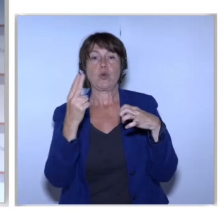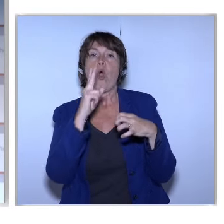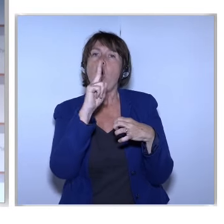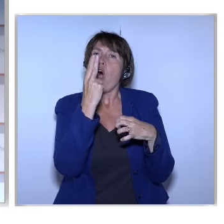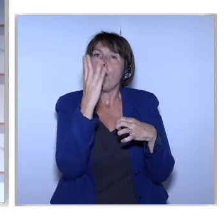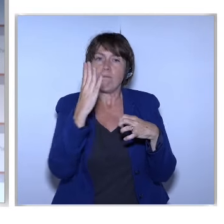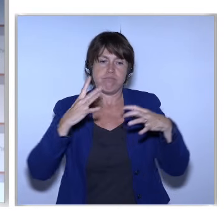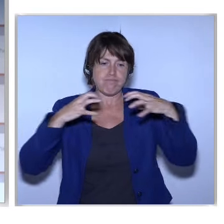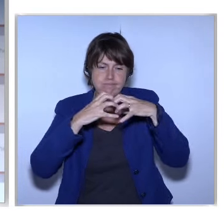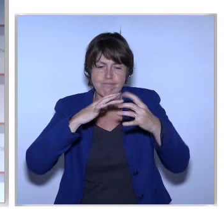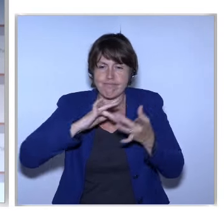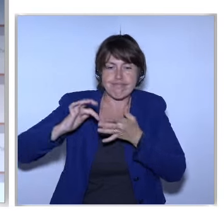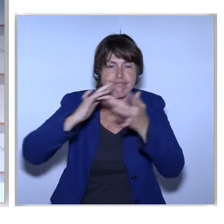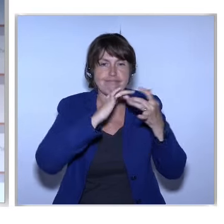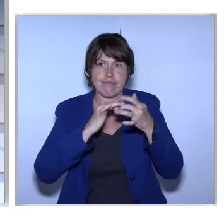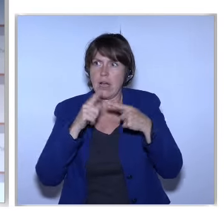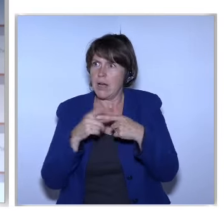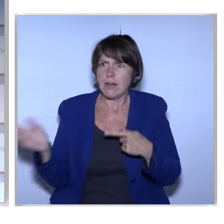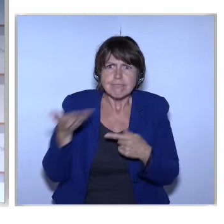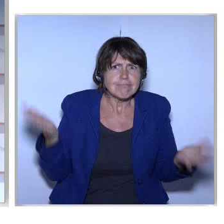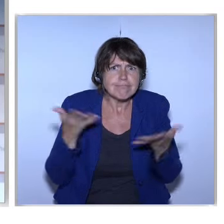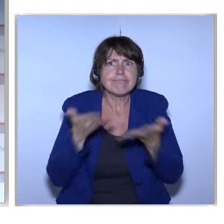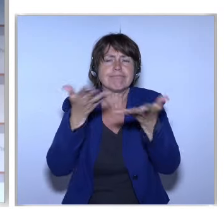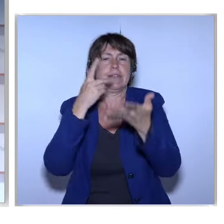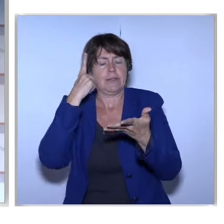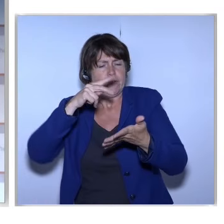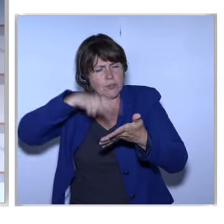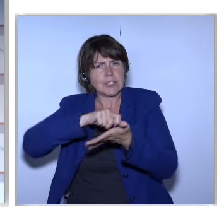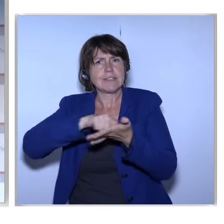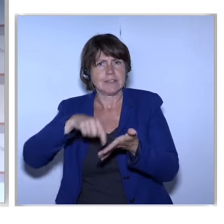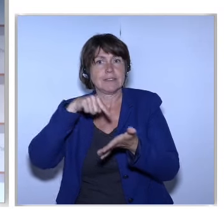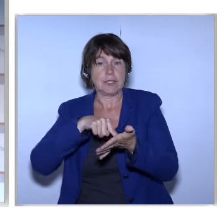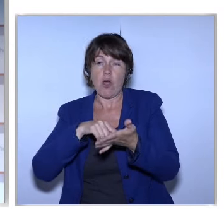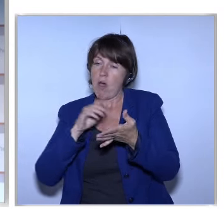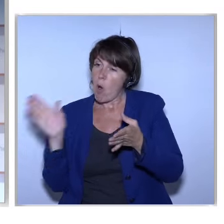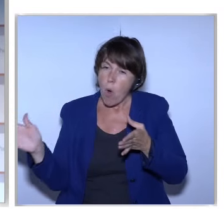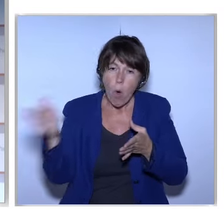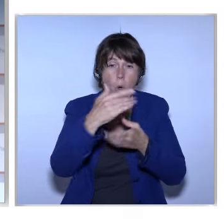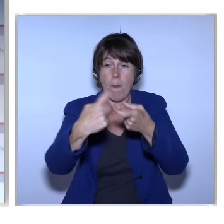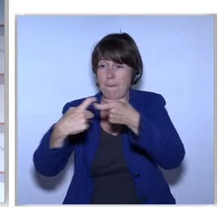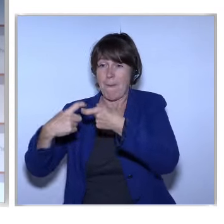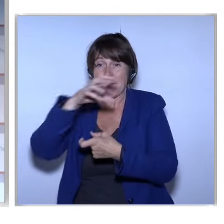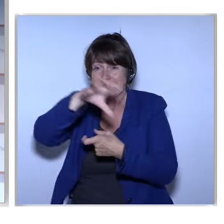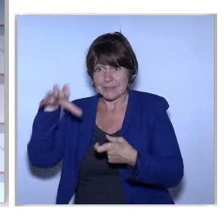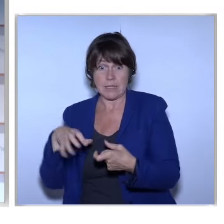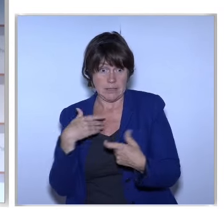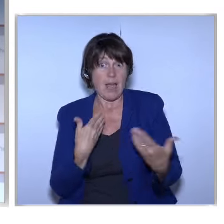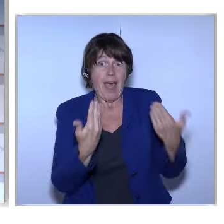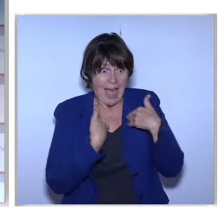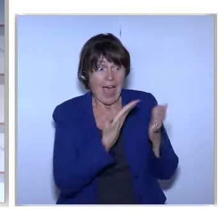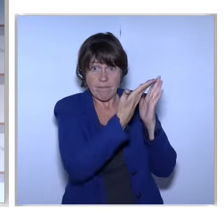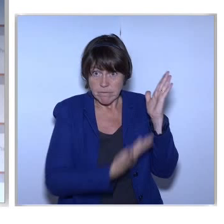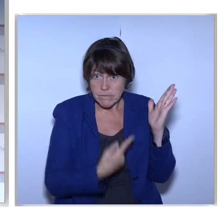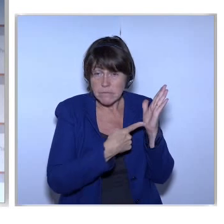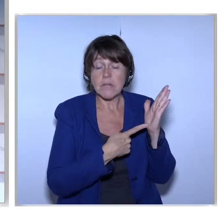Catalyst For This Broad Mobilization Process In All Member States We We We We Have The